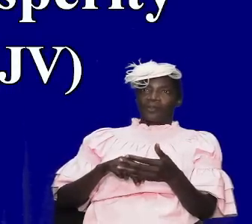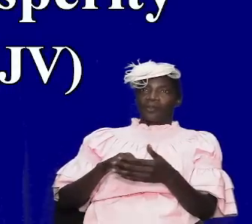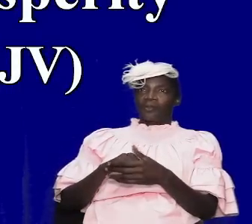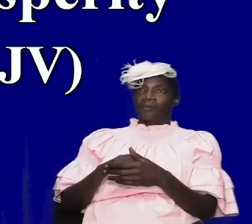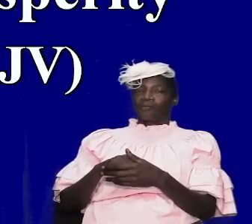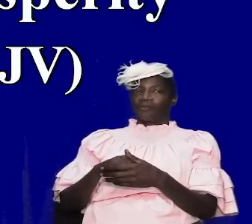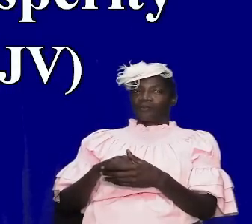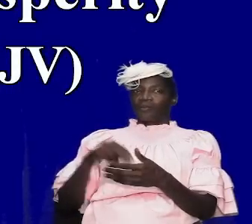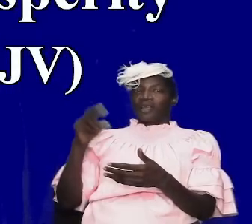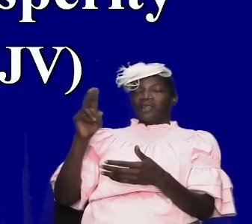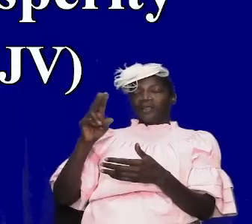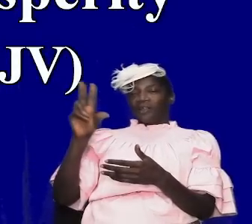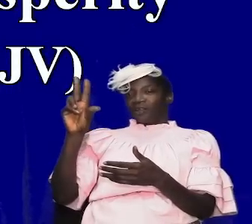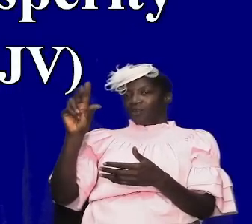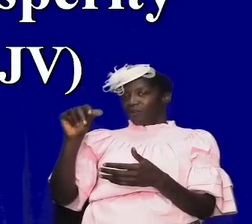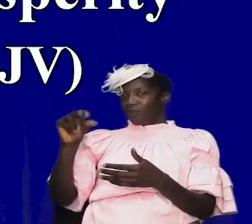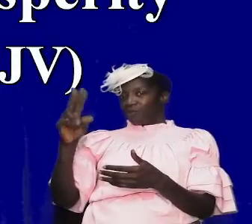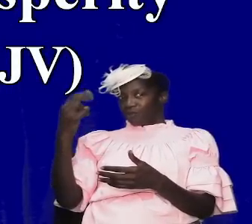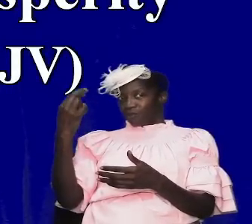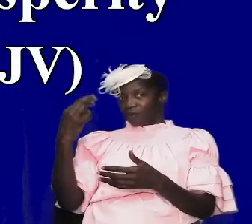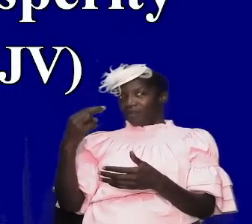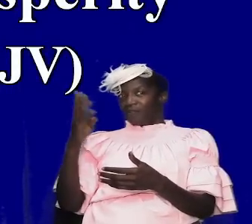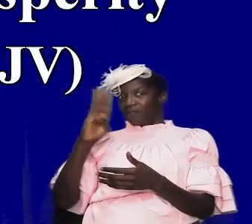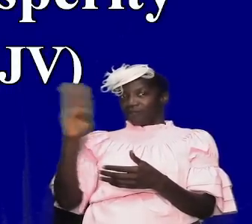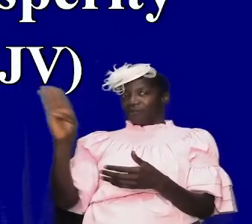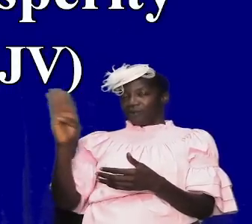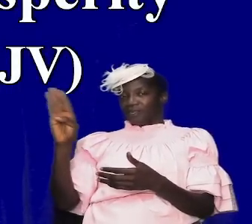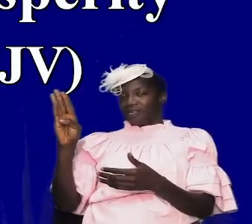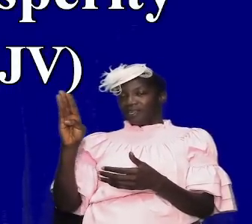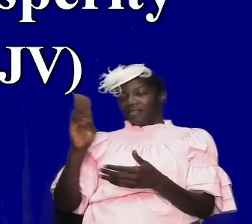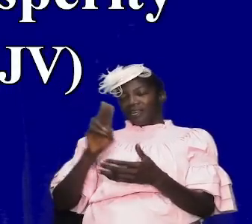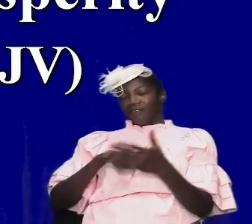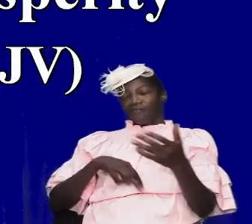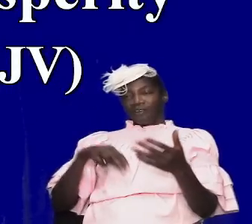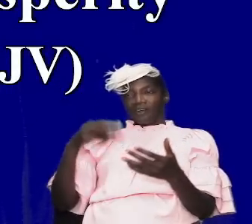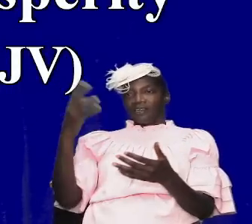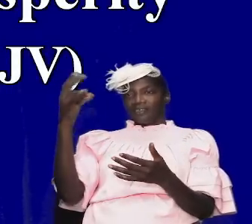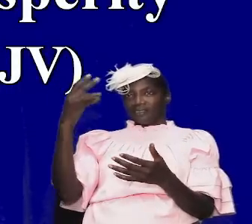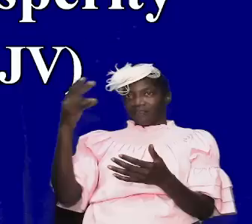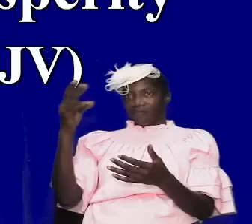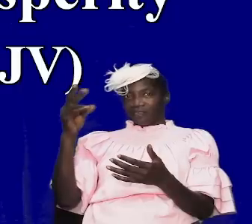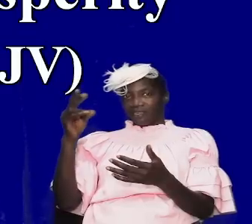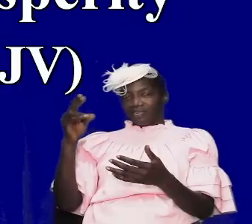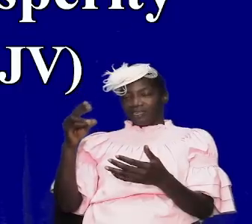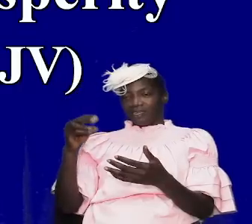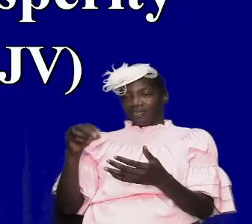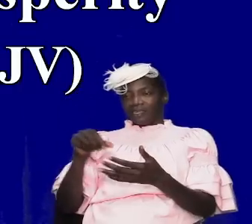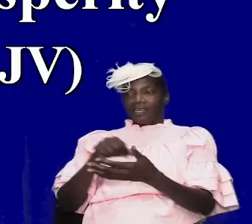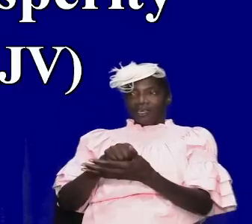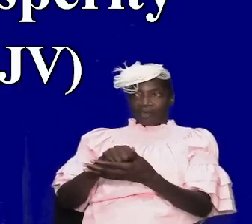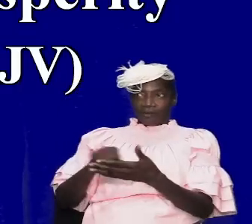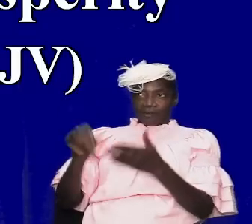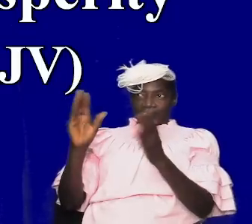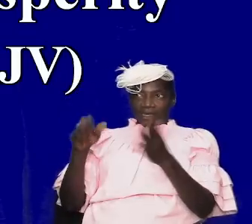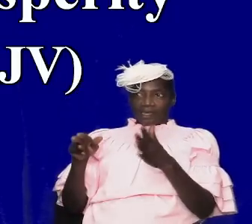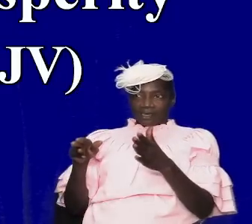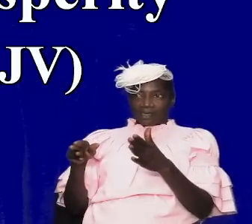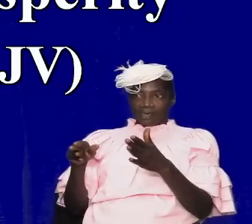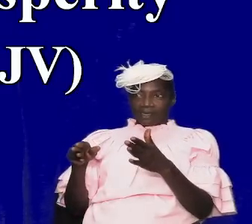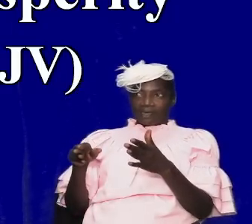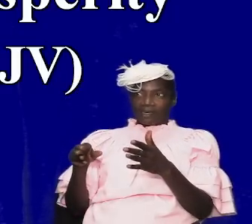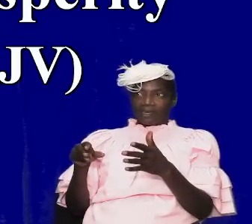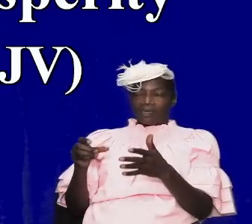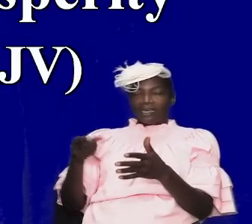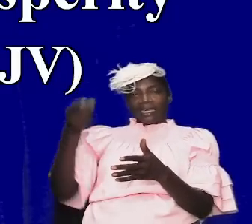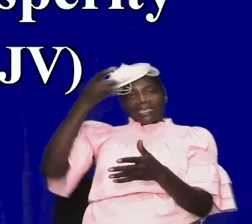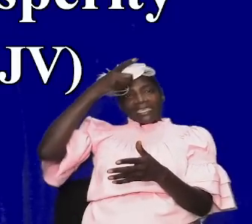then verse 17 psalm 73 and the the writer of the psalm um wasn't david